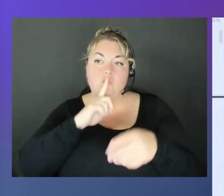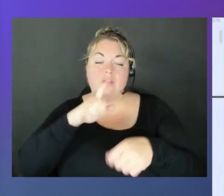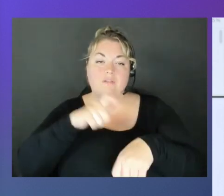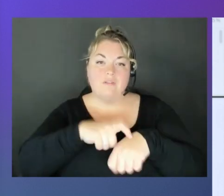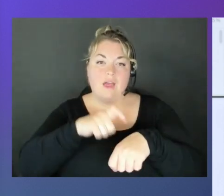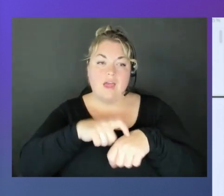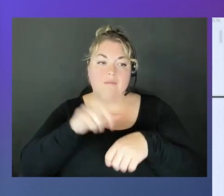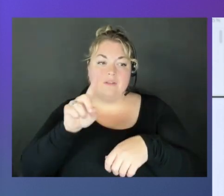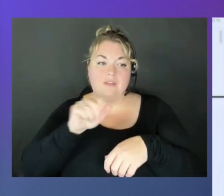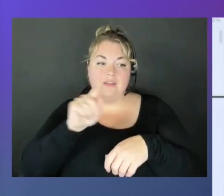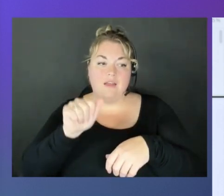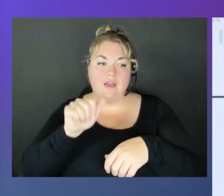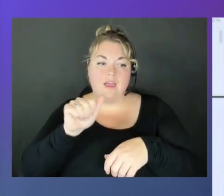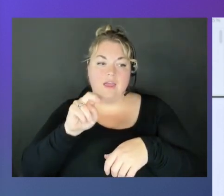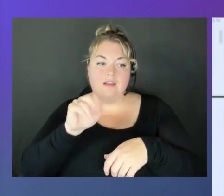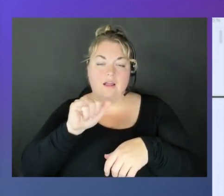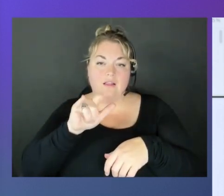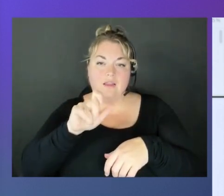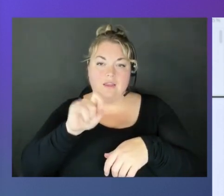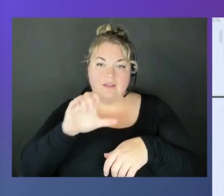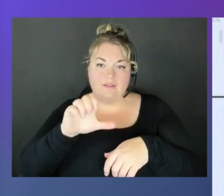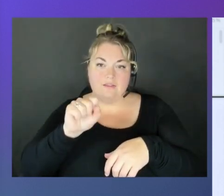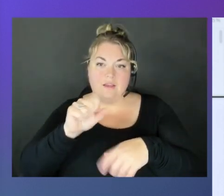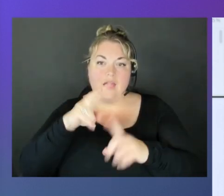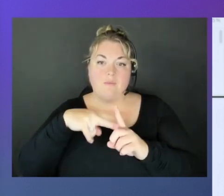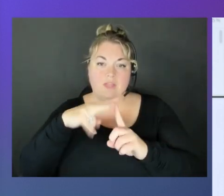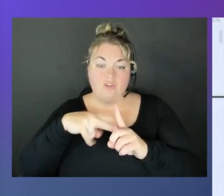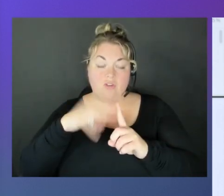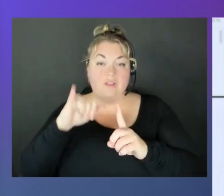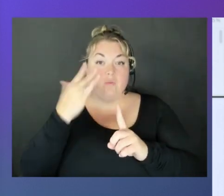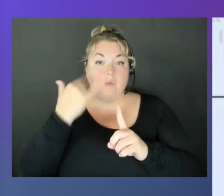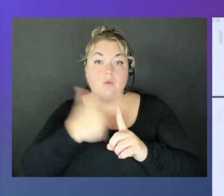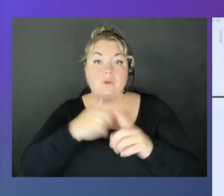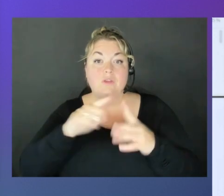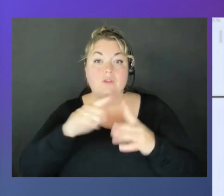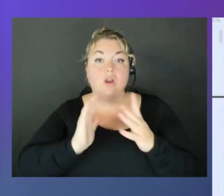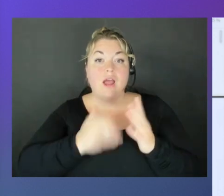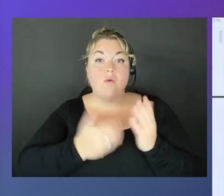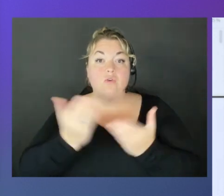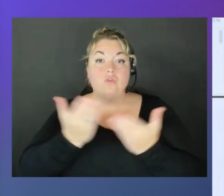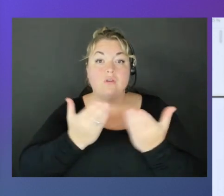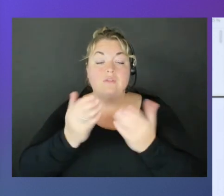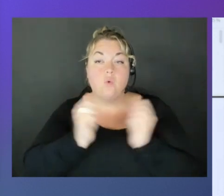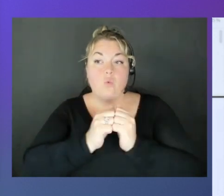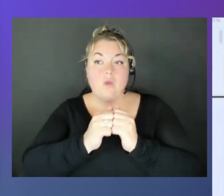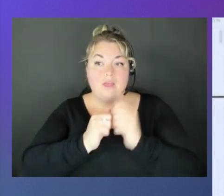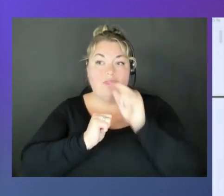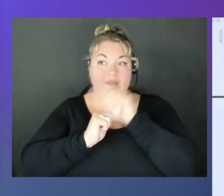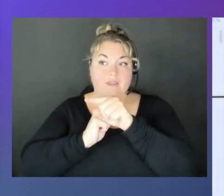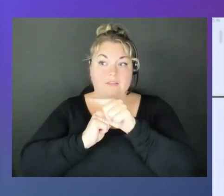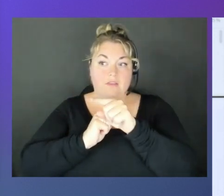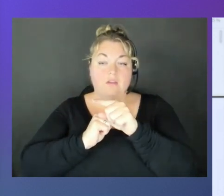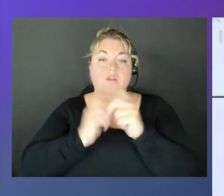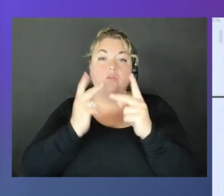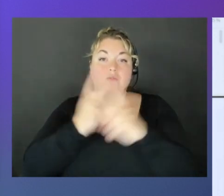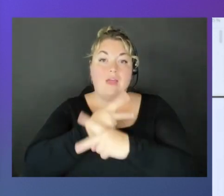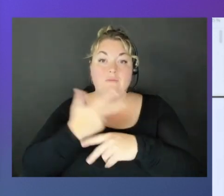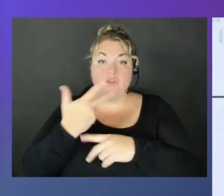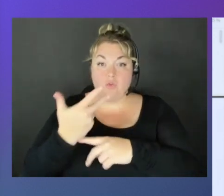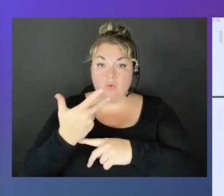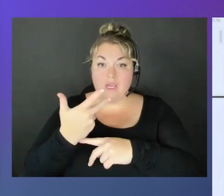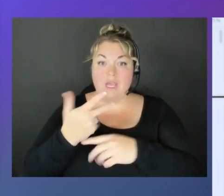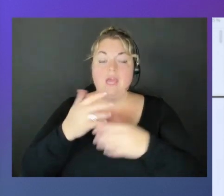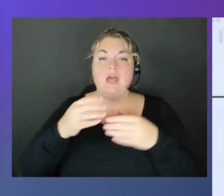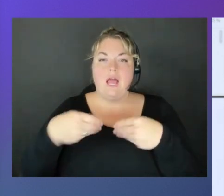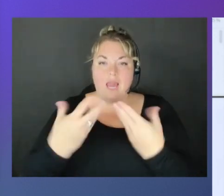application. That's why we start our service with Timestream. So essentially Timestream allows you to